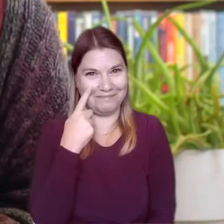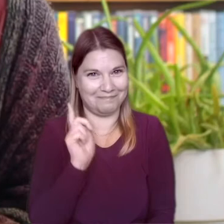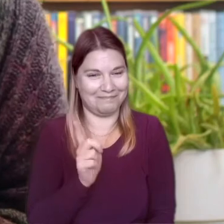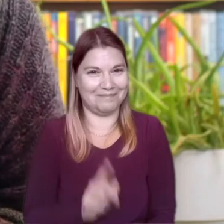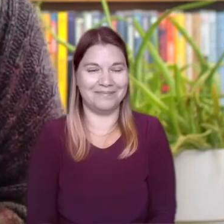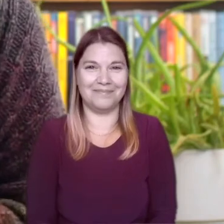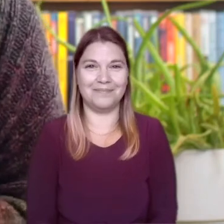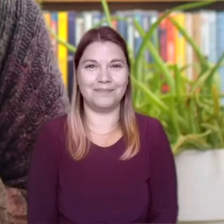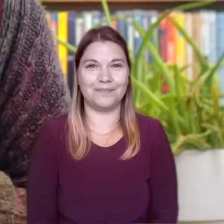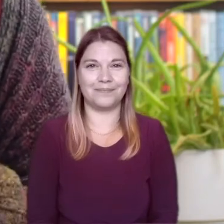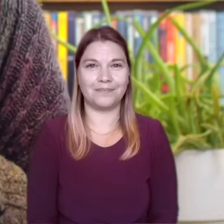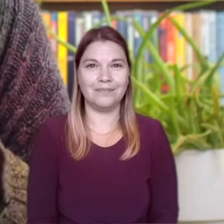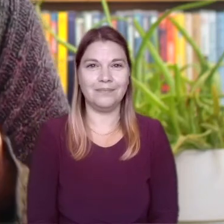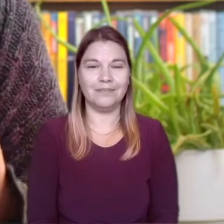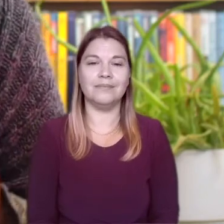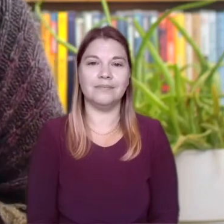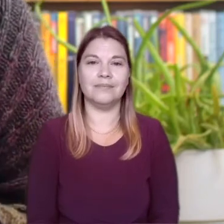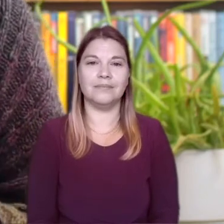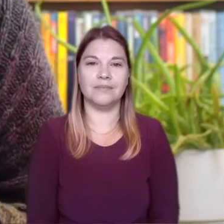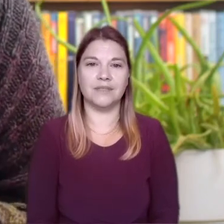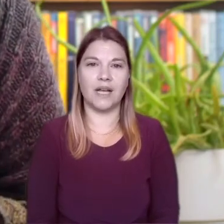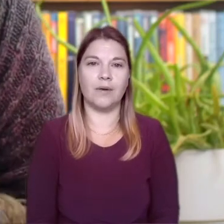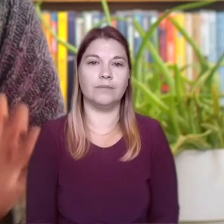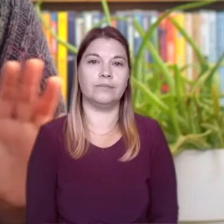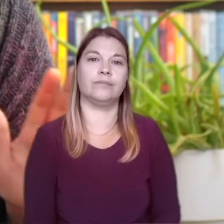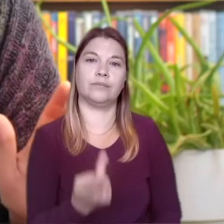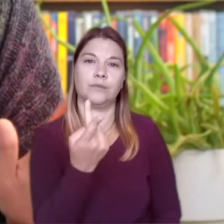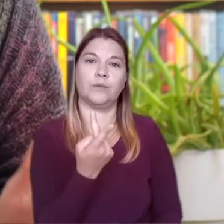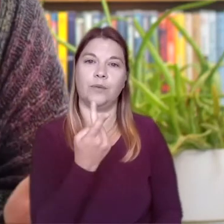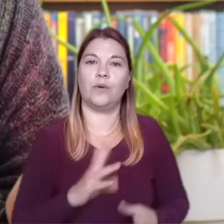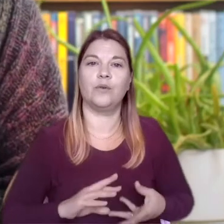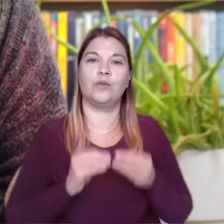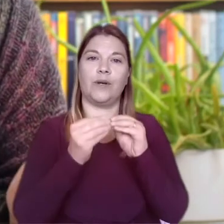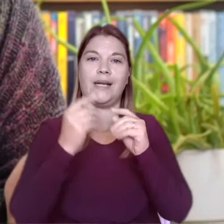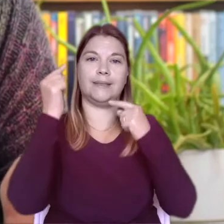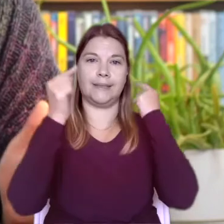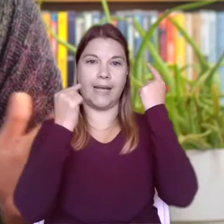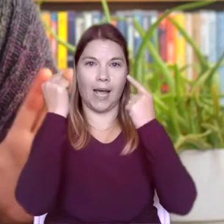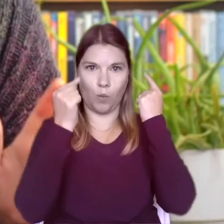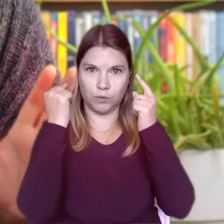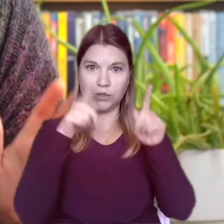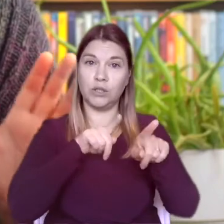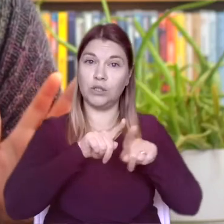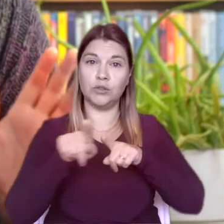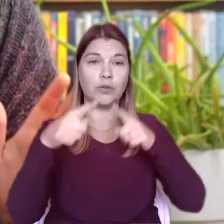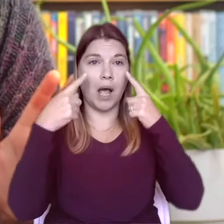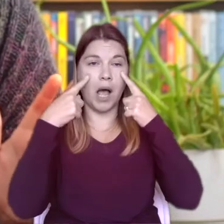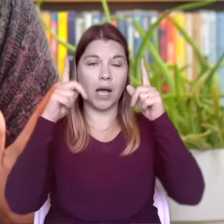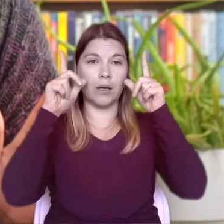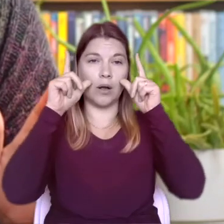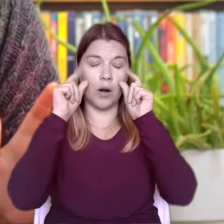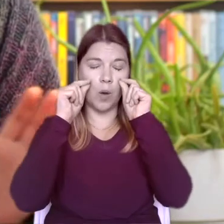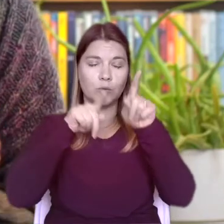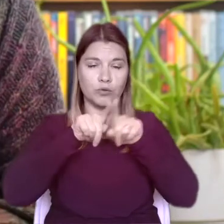Now, for each sound that we make together, try closing your eyes and focusing only on the sound.